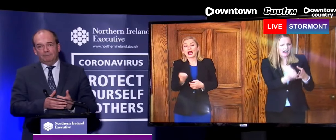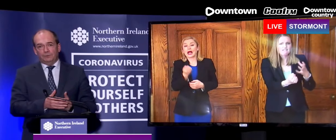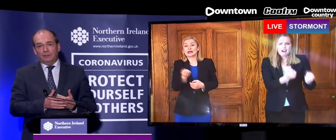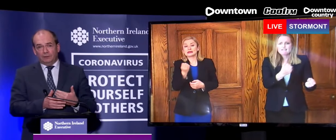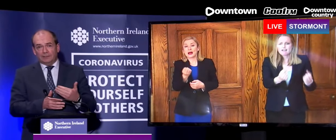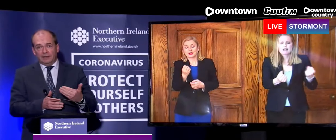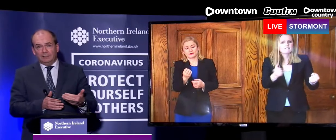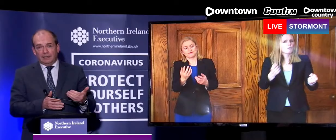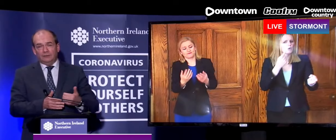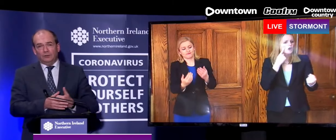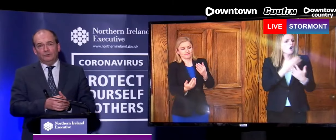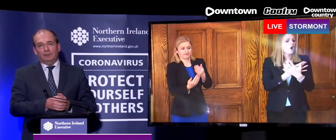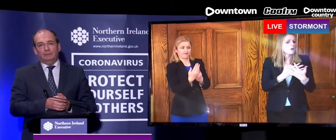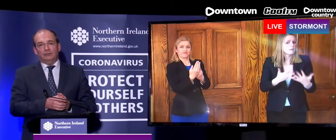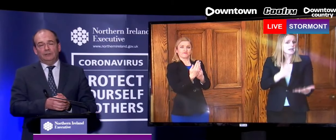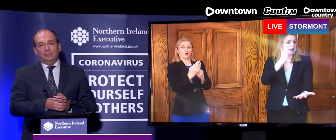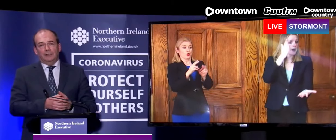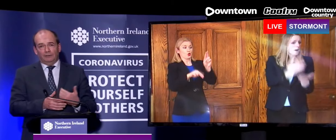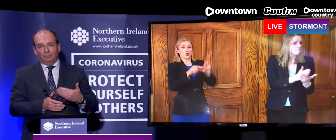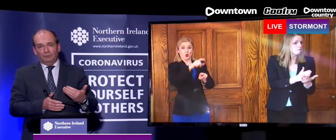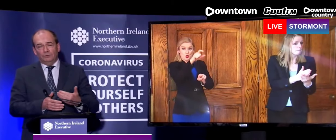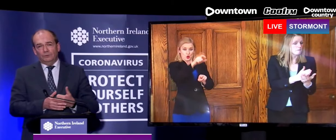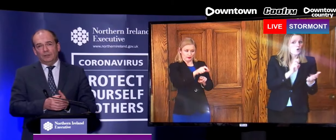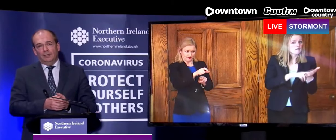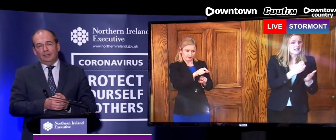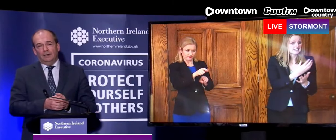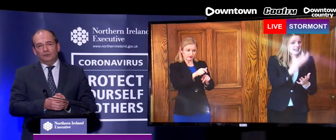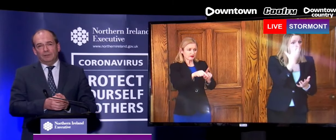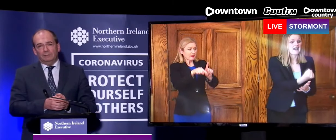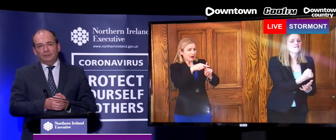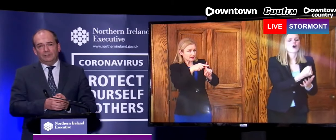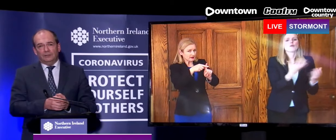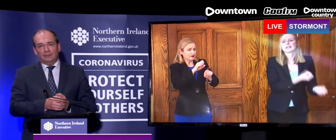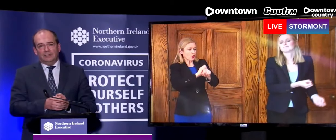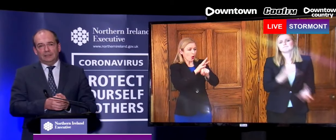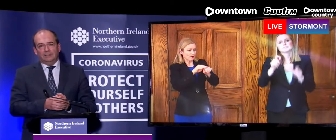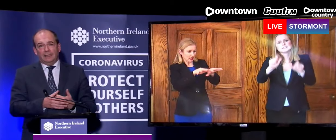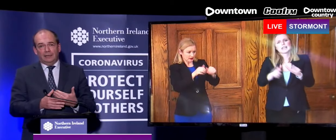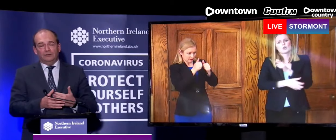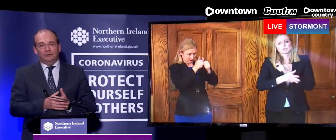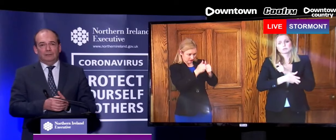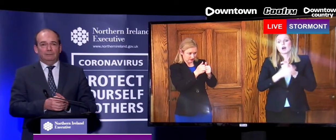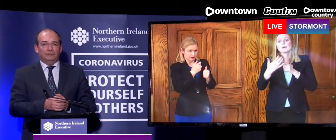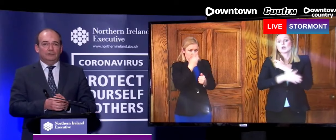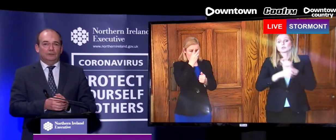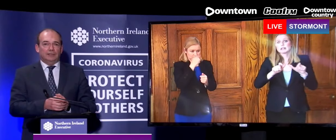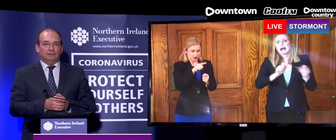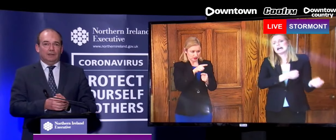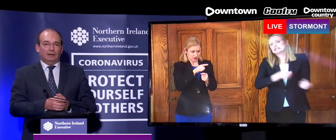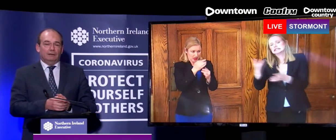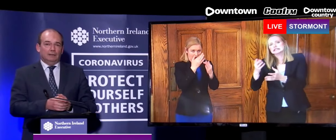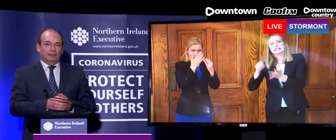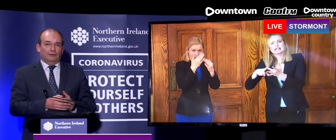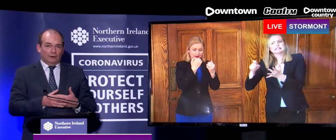cases that translate and then into hospital admission, and the number of those hospital admissions that translate then into admissions into